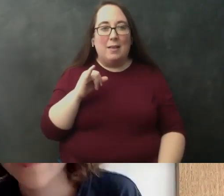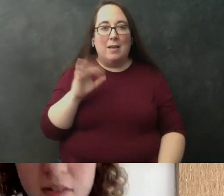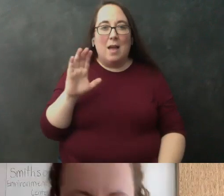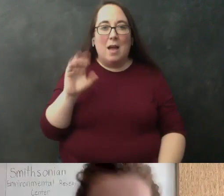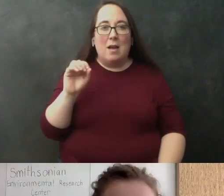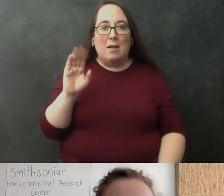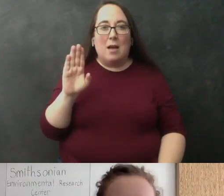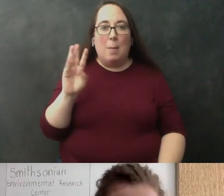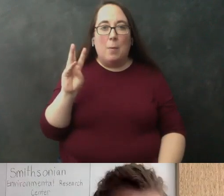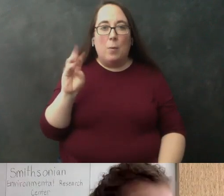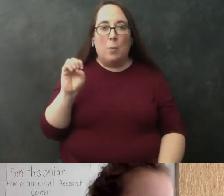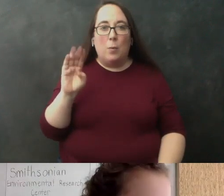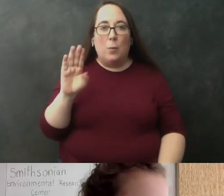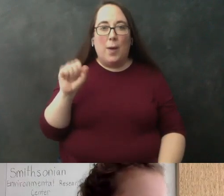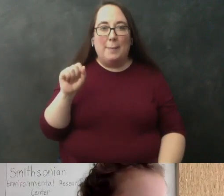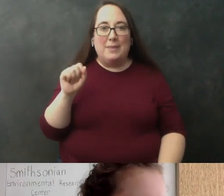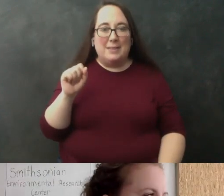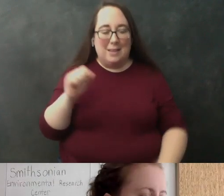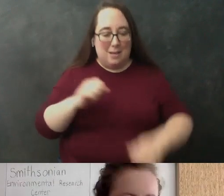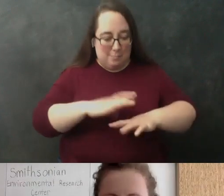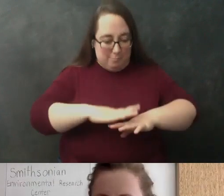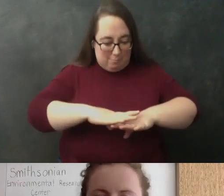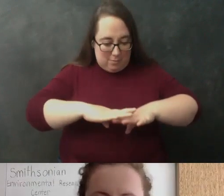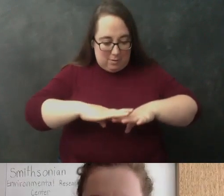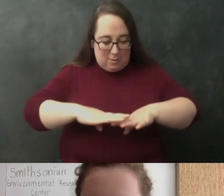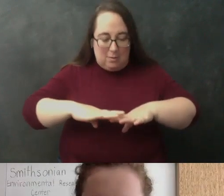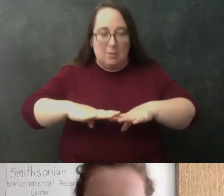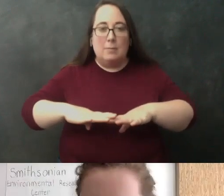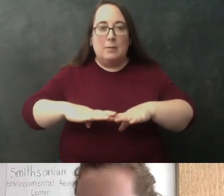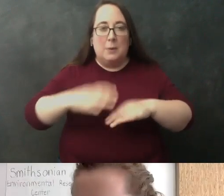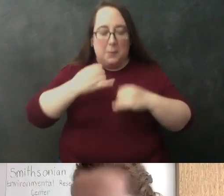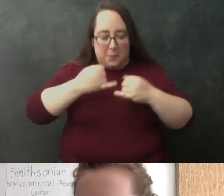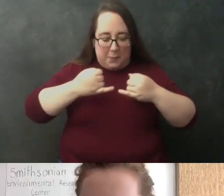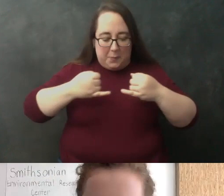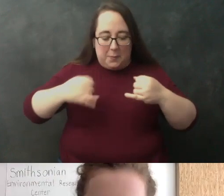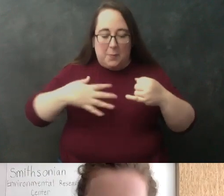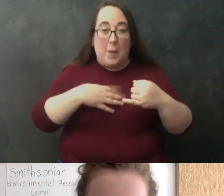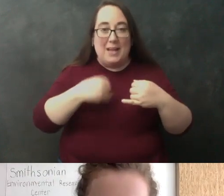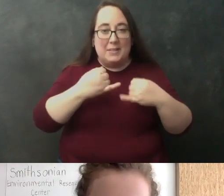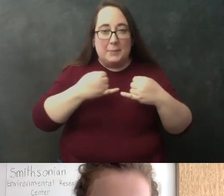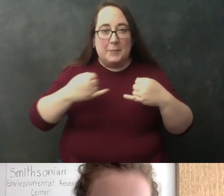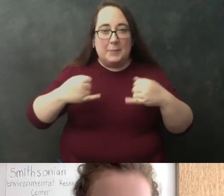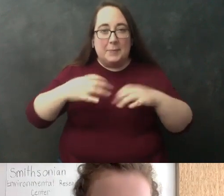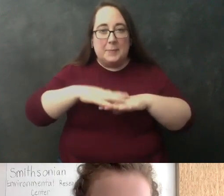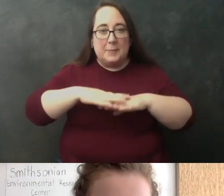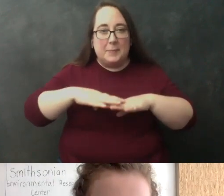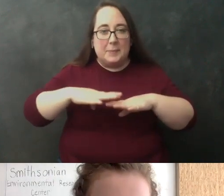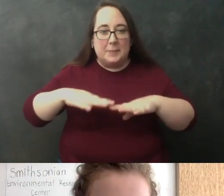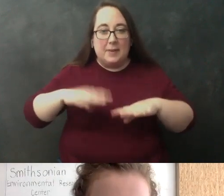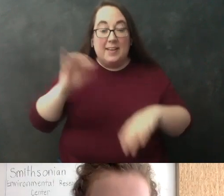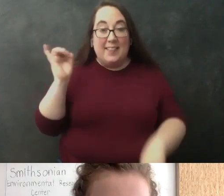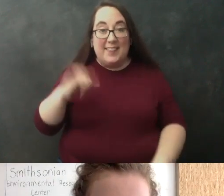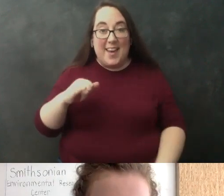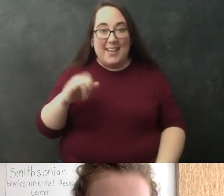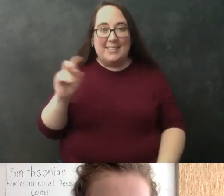on top of the applesauce layer they're just fine white little lines and that is the